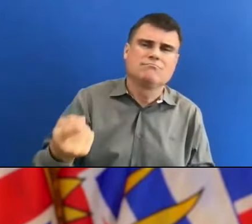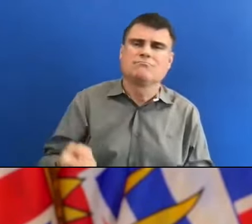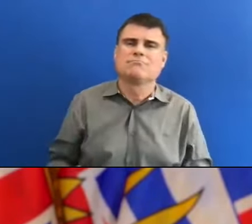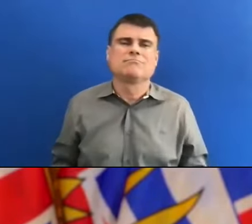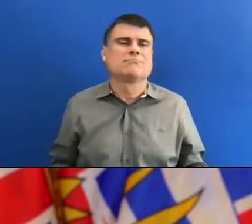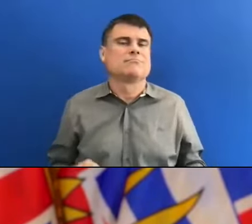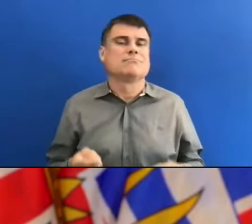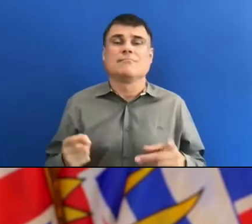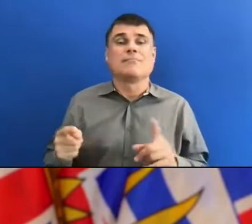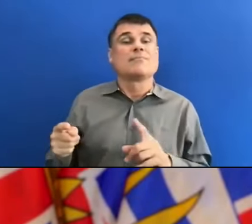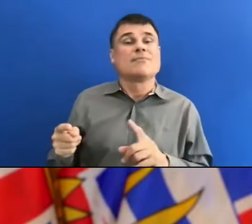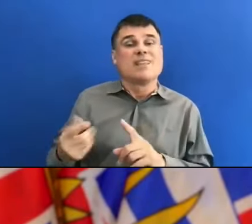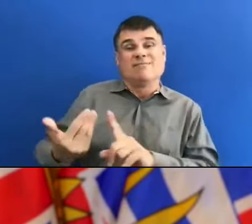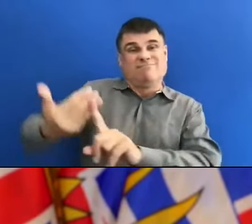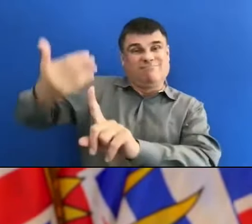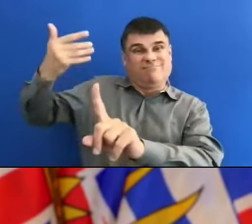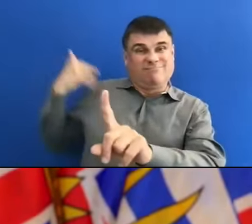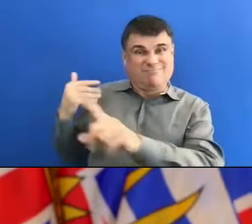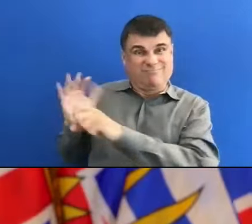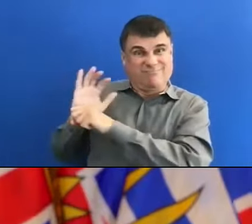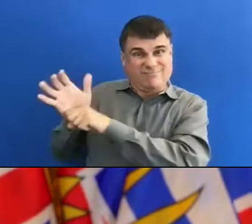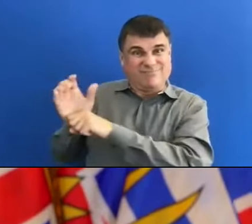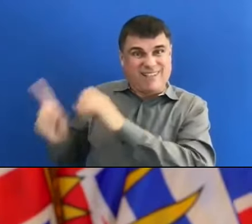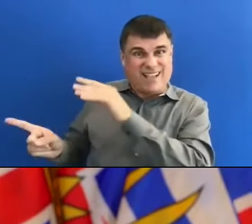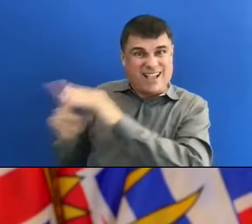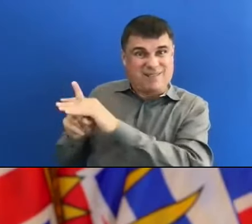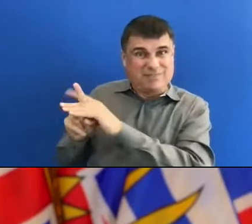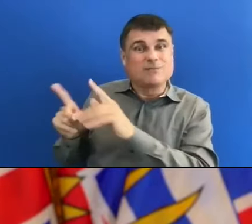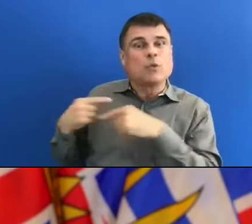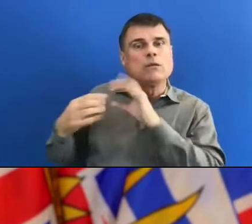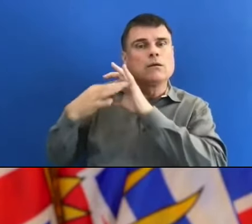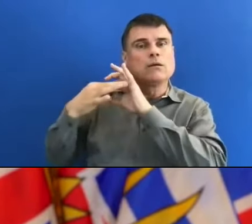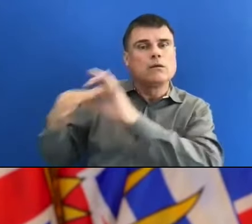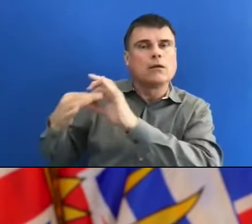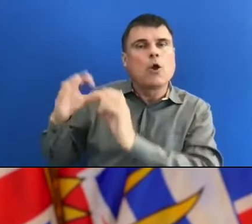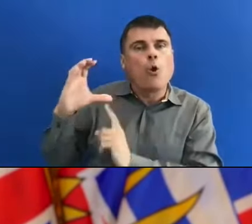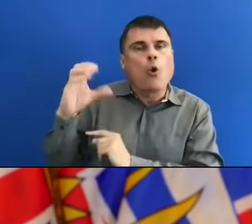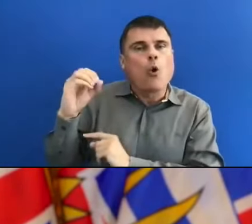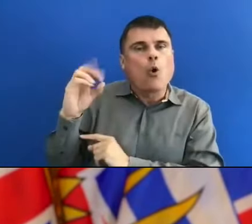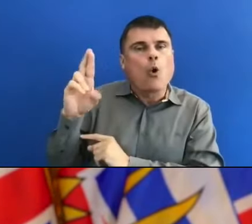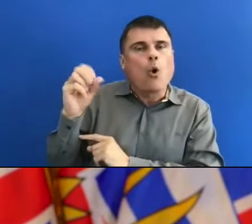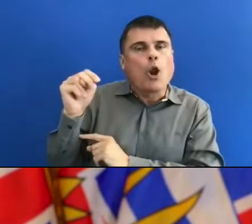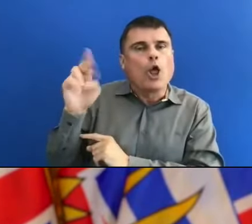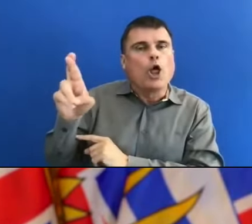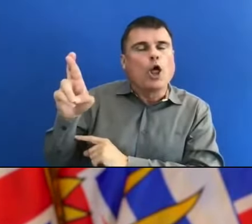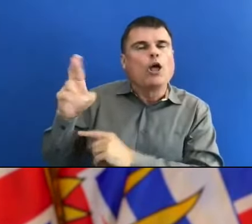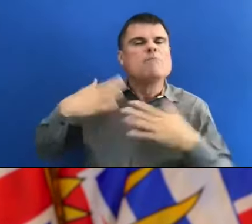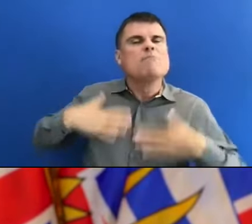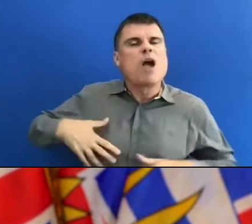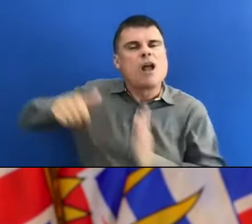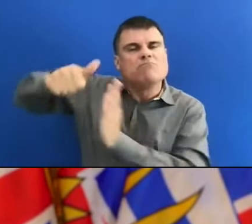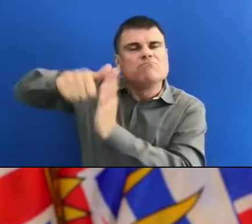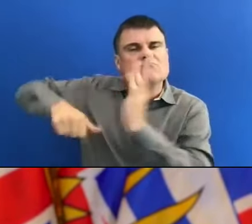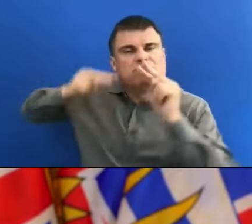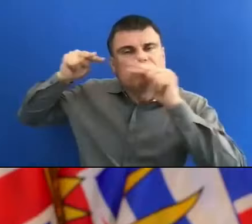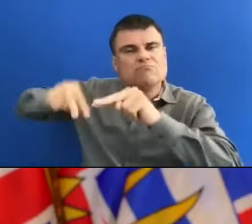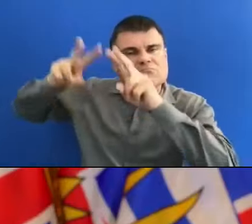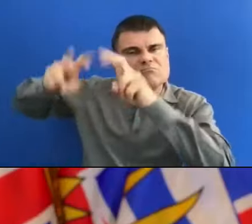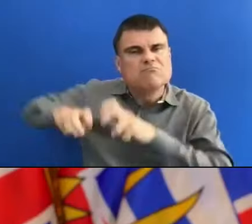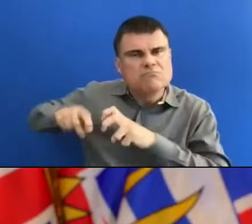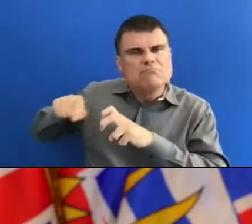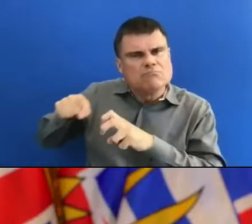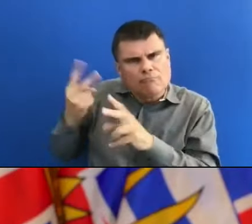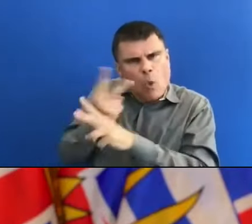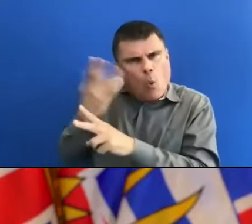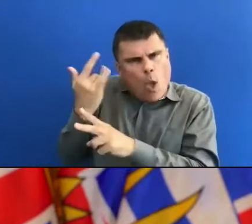together to make sure that any sudden unexpected deaths in the community were tested for COVID-19. So